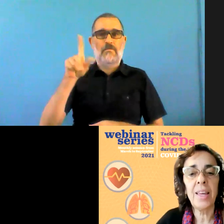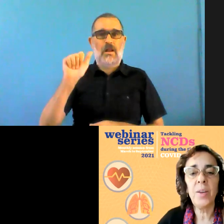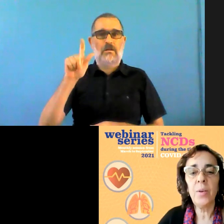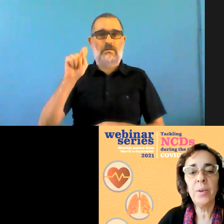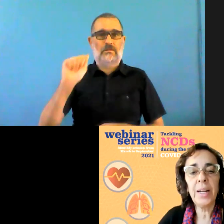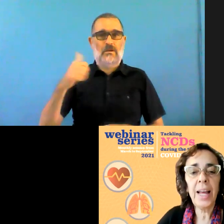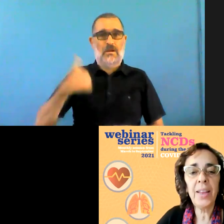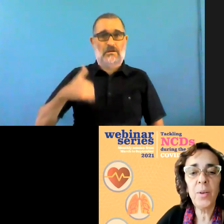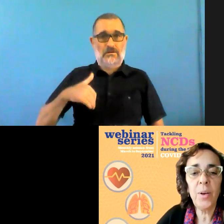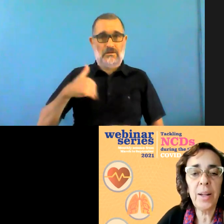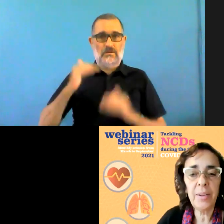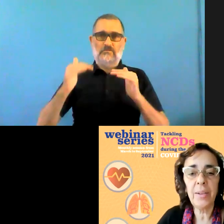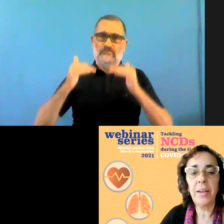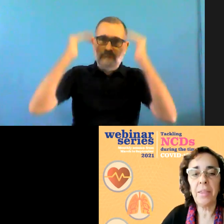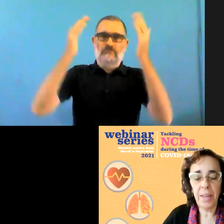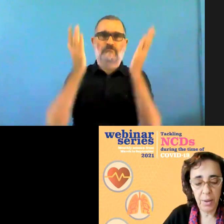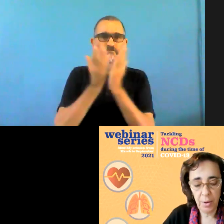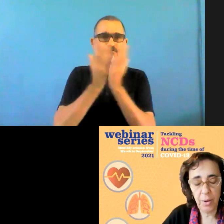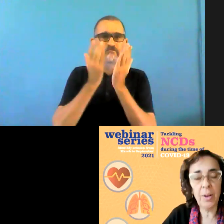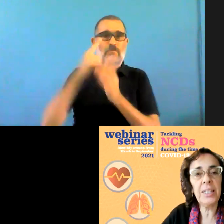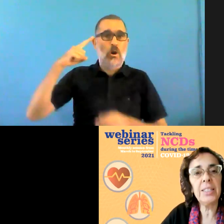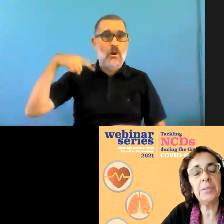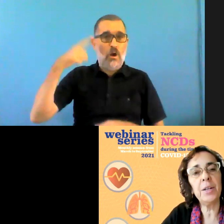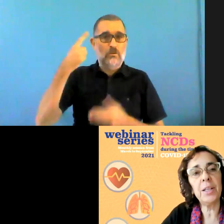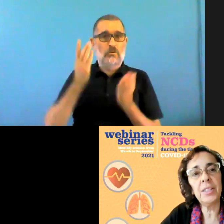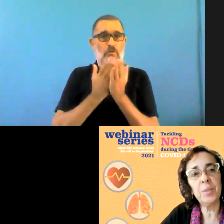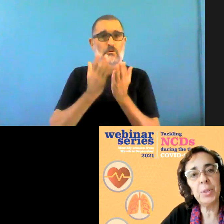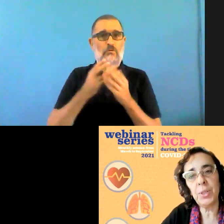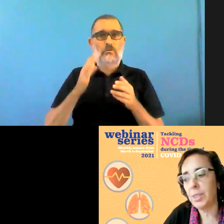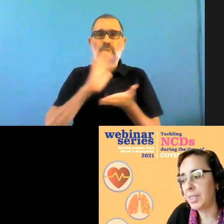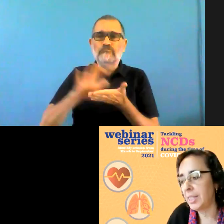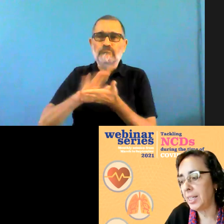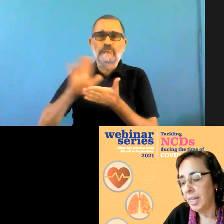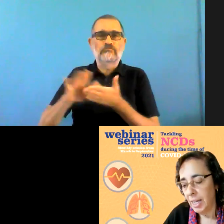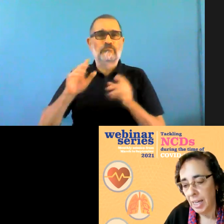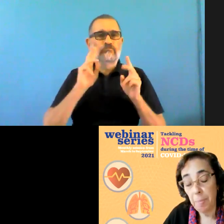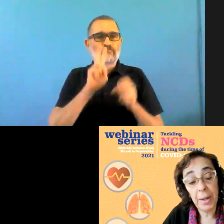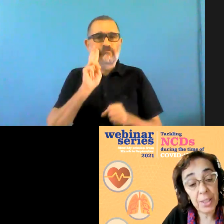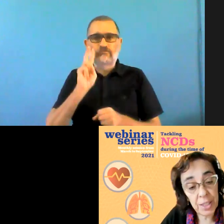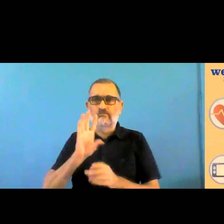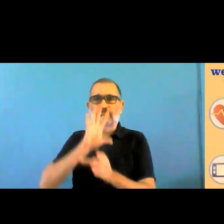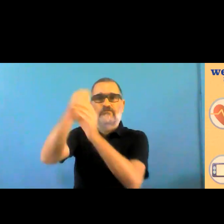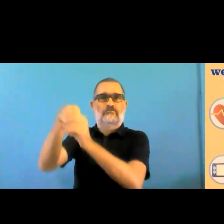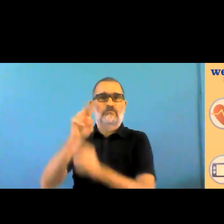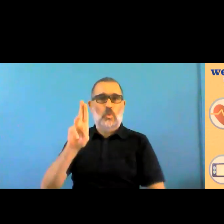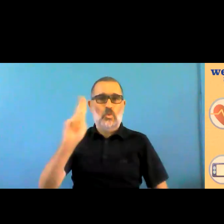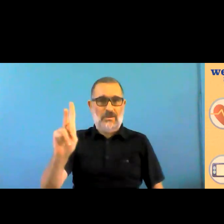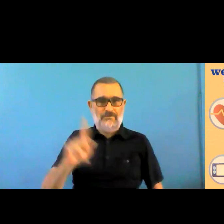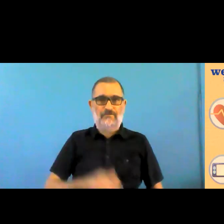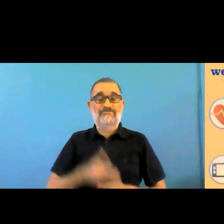thank you renato and thank you colleagues for this opportunity a pleasure to